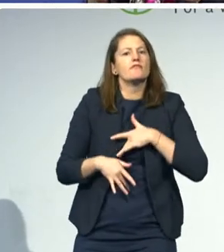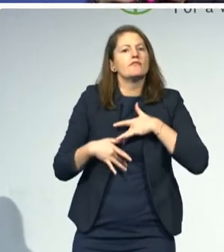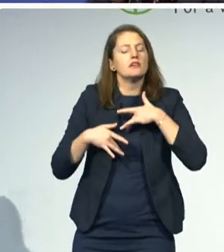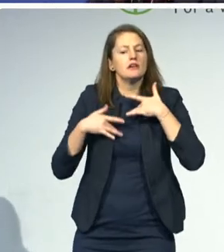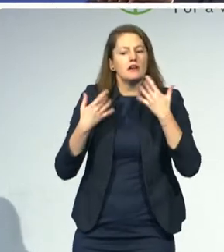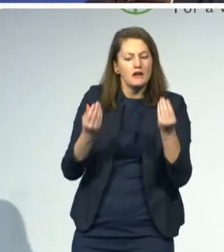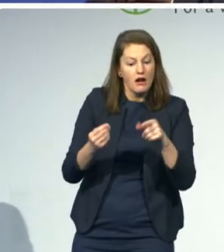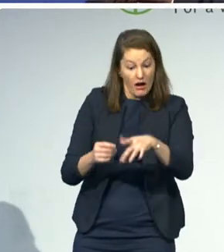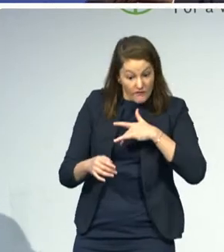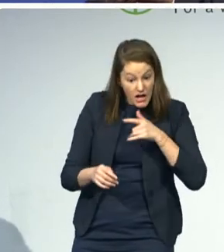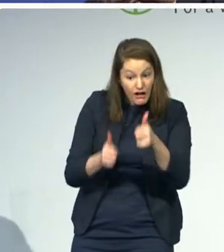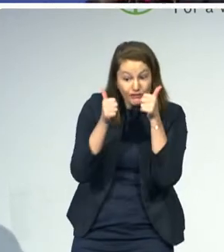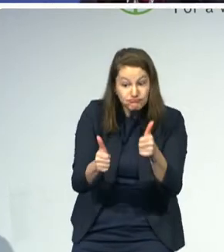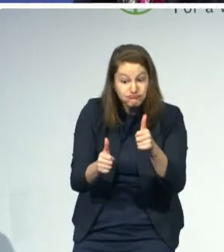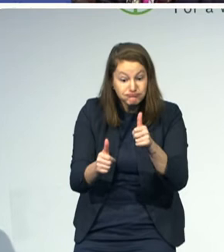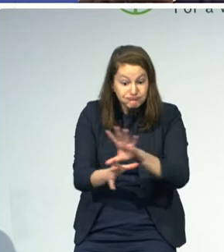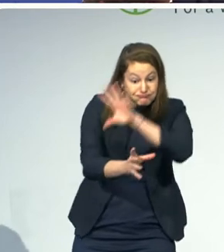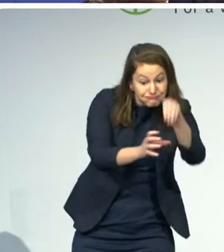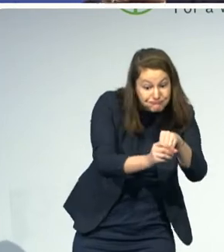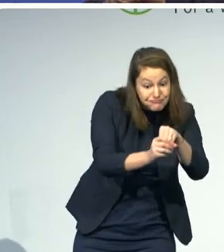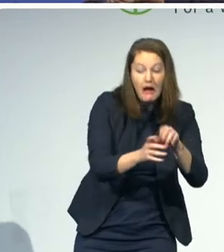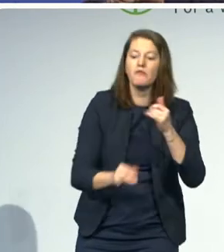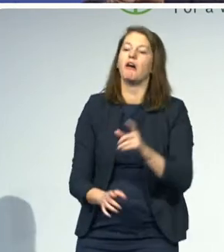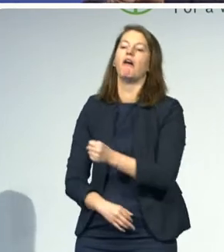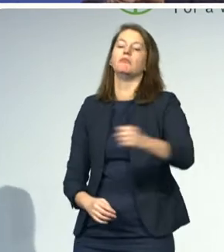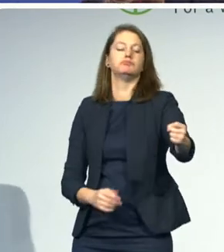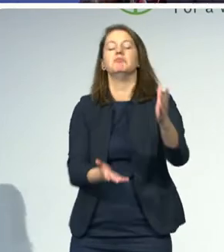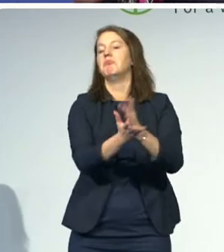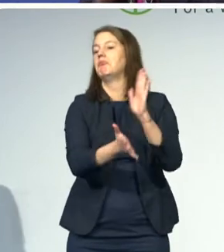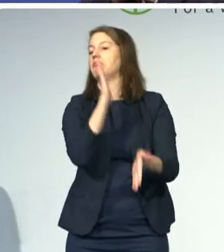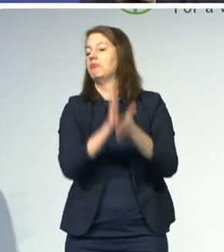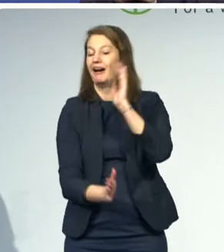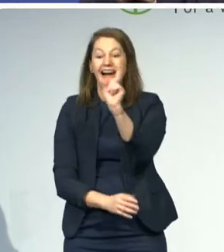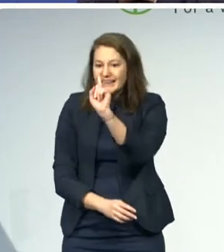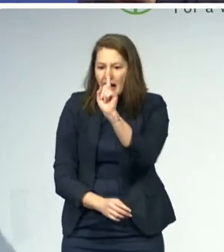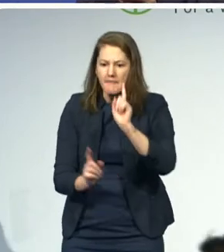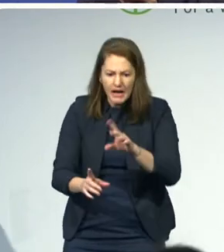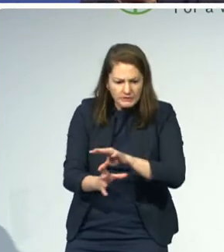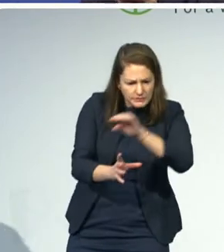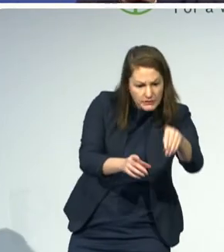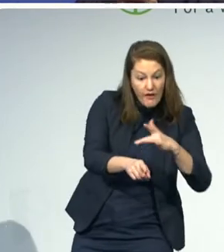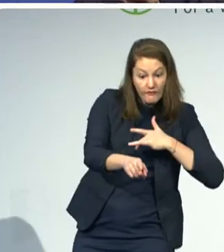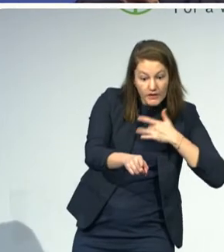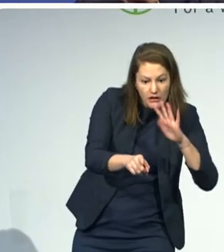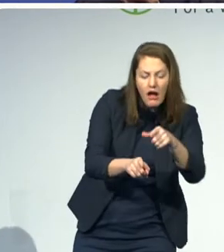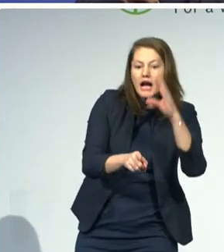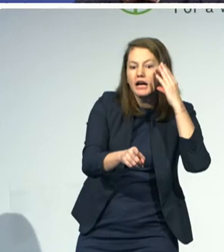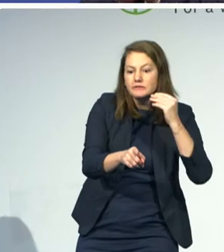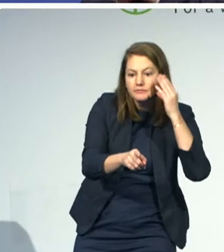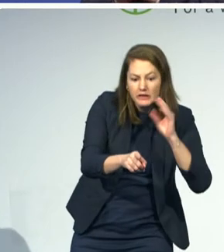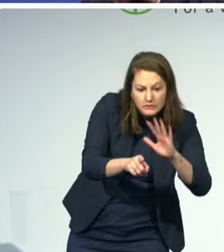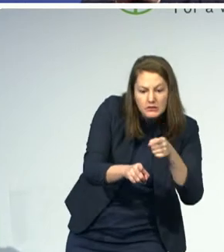It's an experience. It's a life experience. But I want to remind everyone of another point